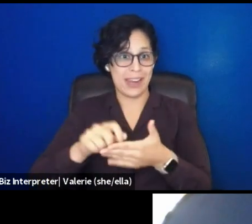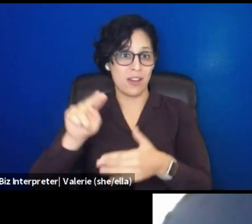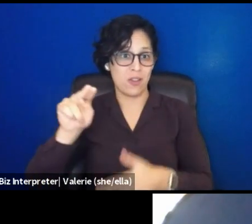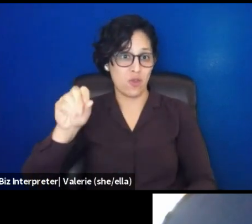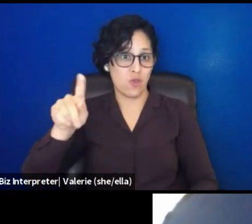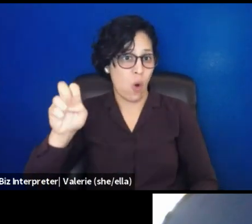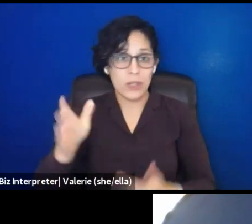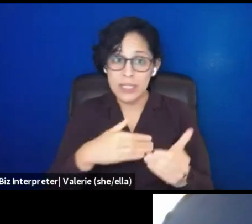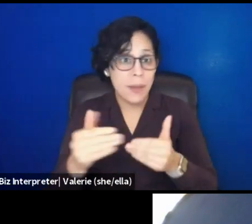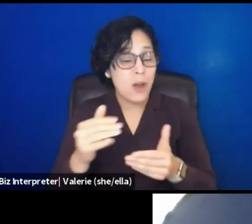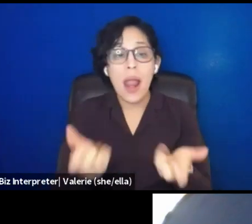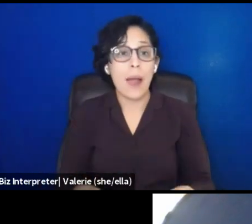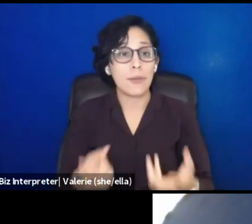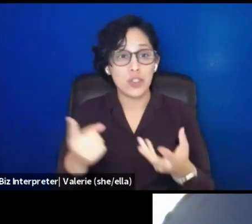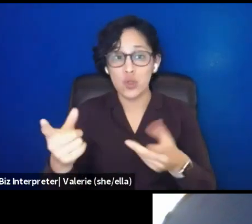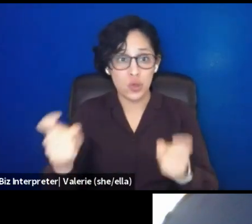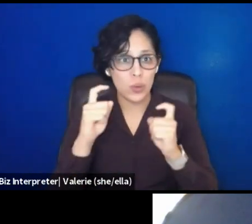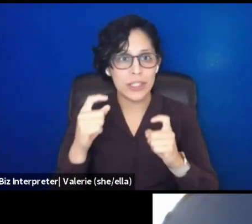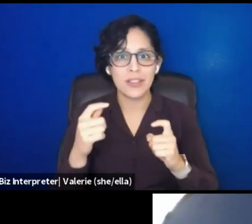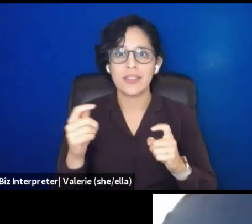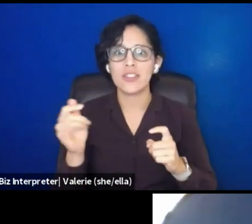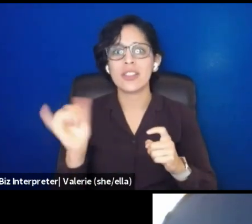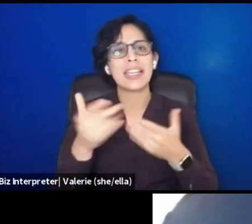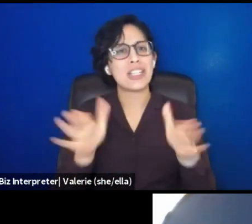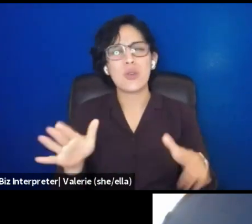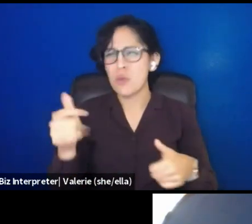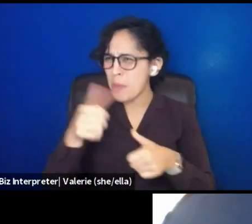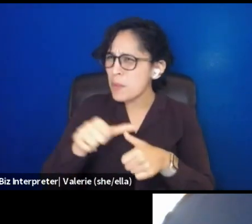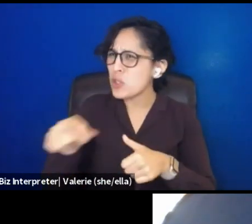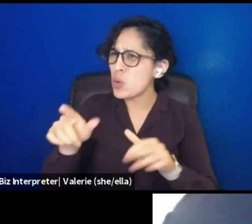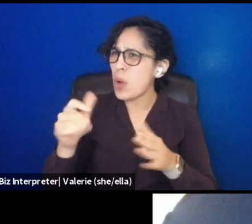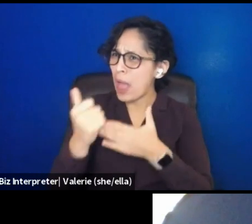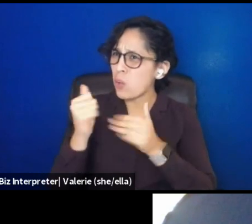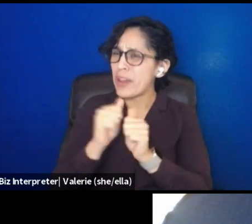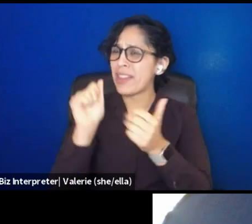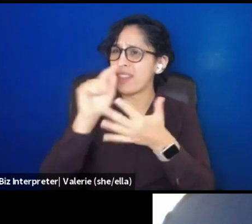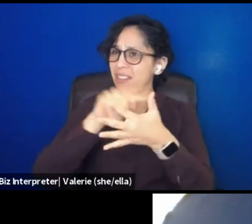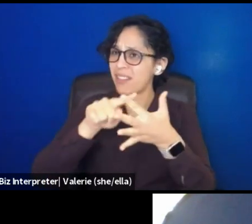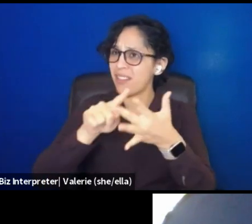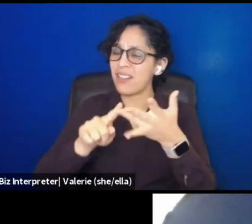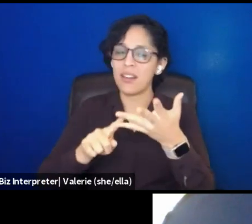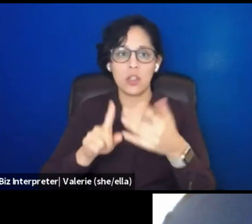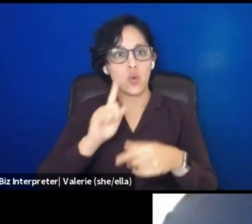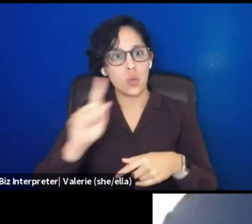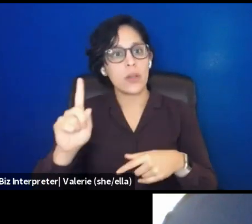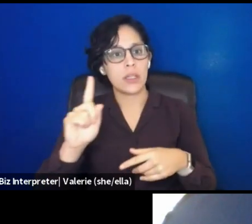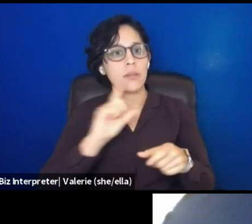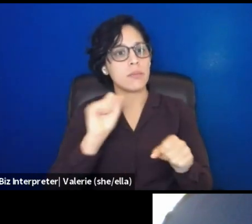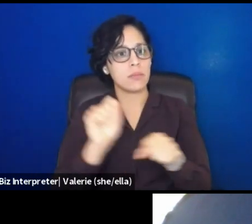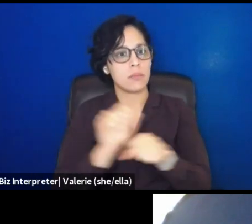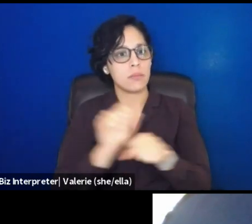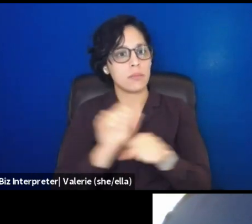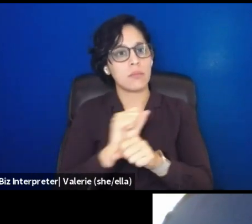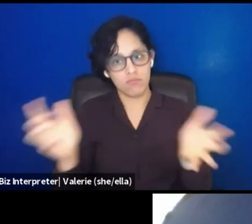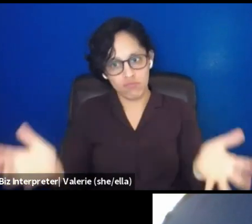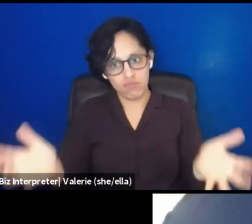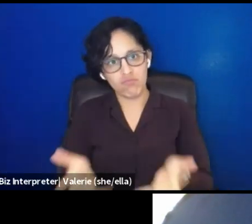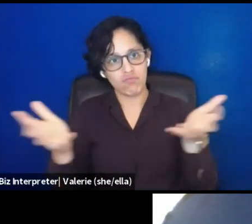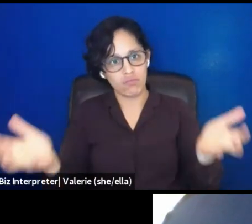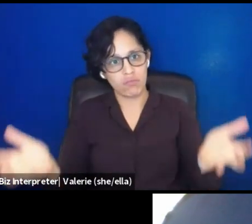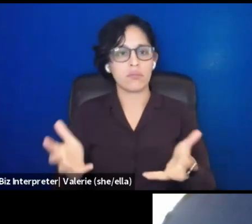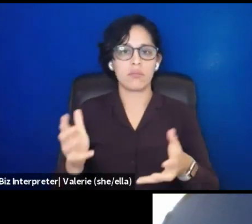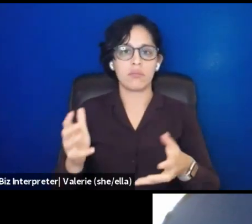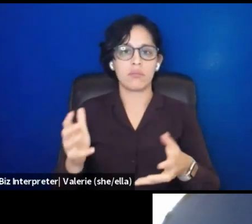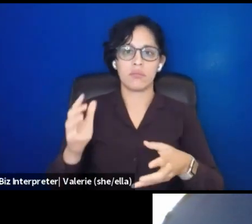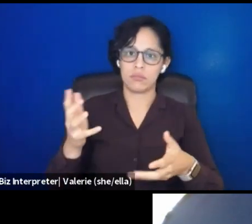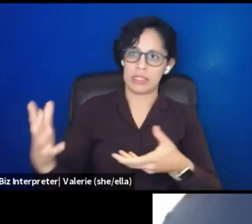generally like, Hey, remember you helped us do this. So that, that really, we really put in the cultivation work on that